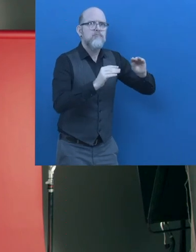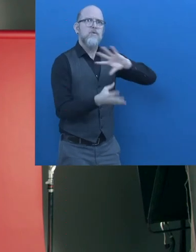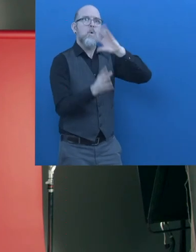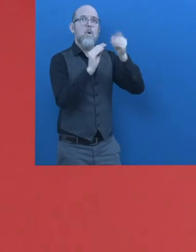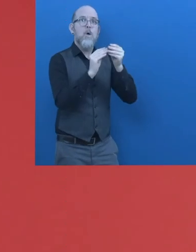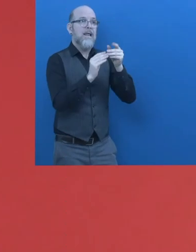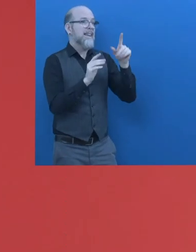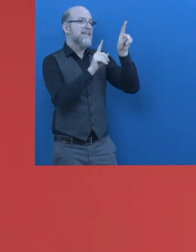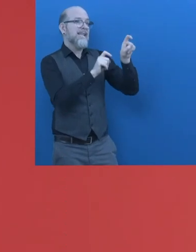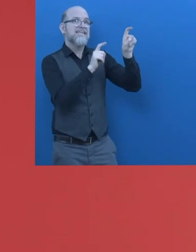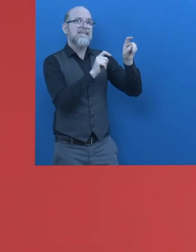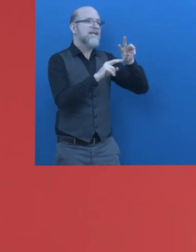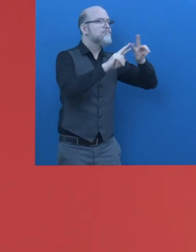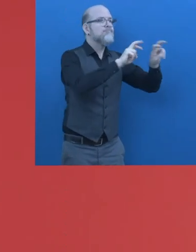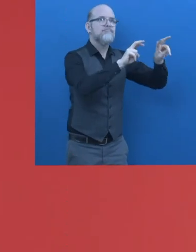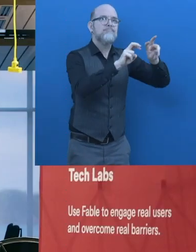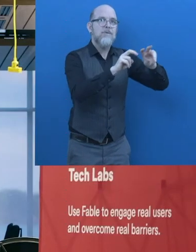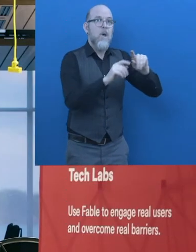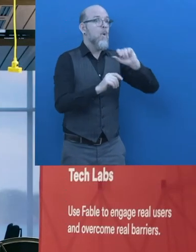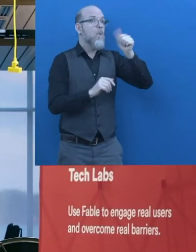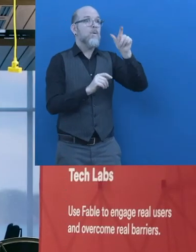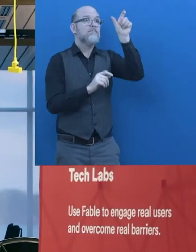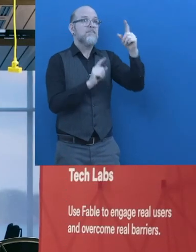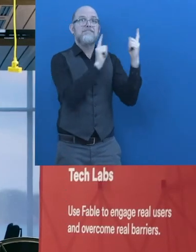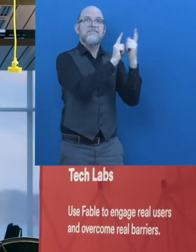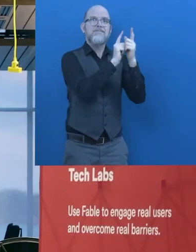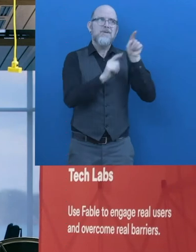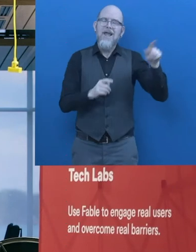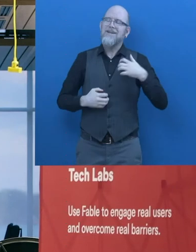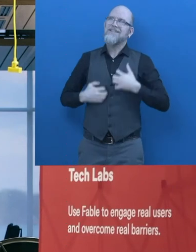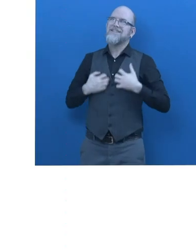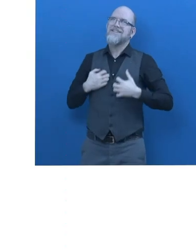testing and getting to know other people who express similar interests.